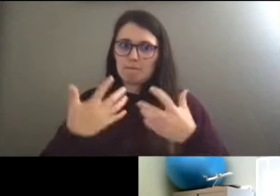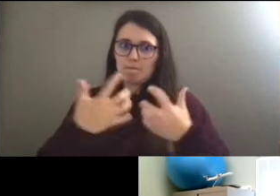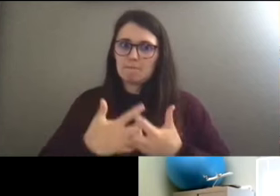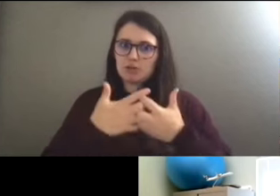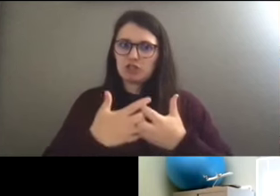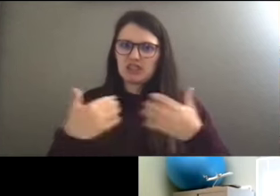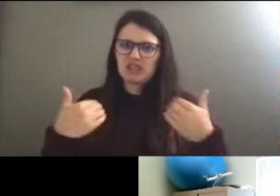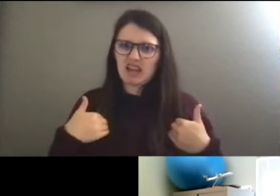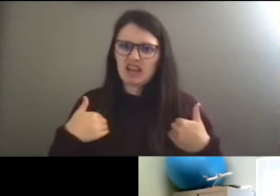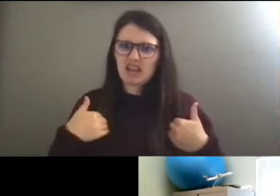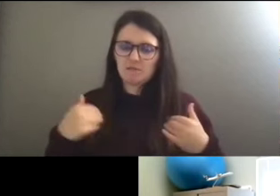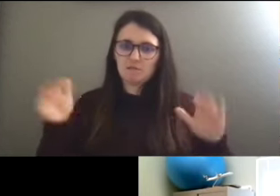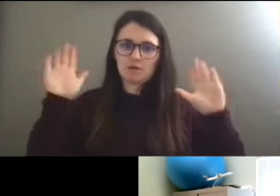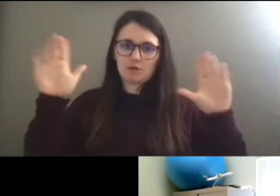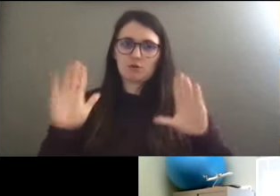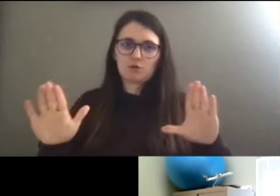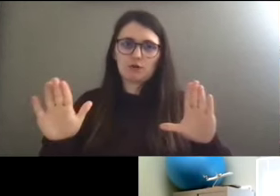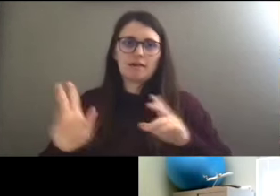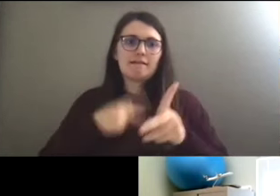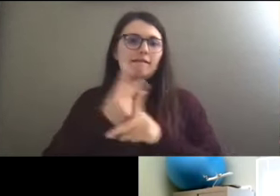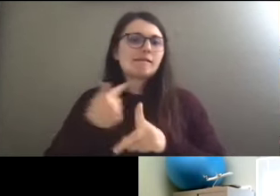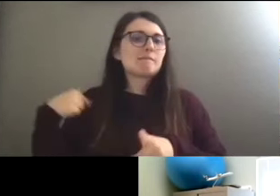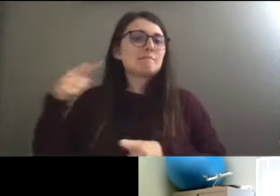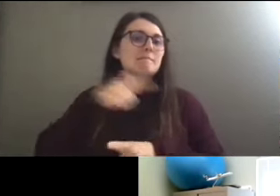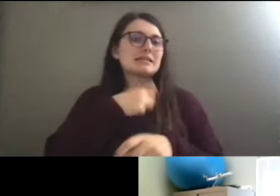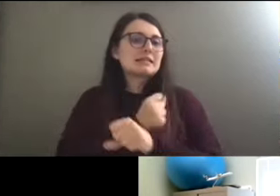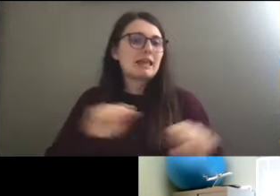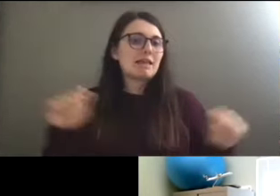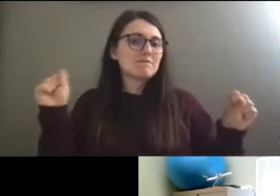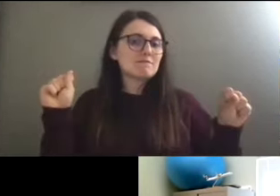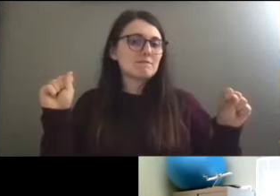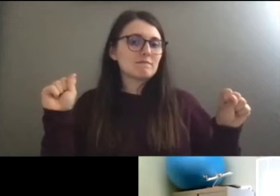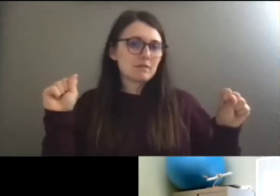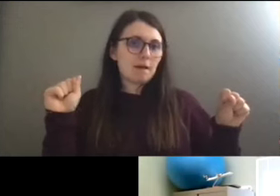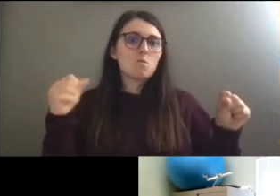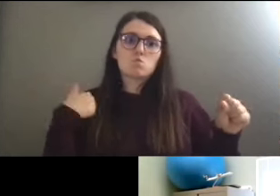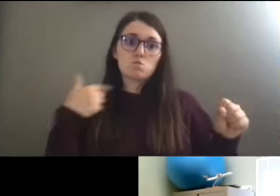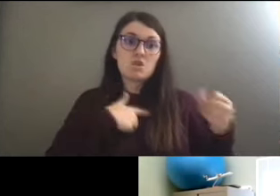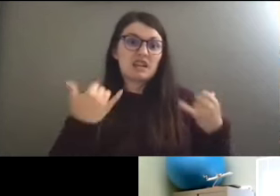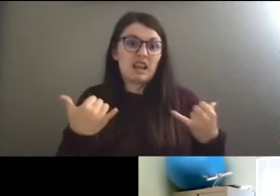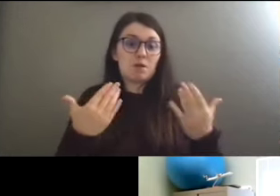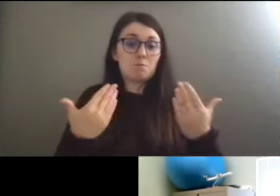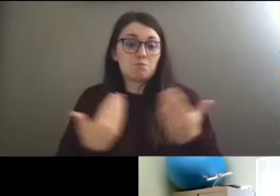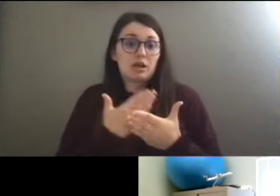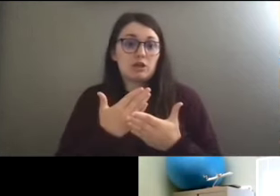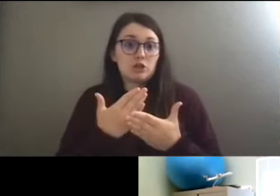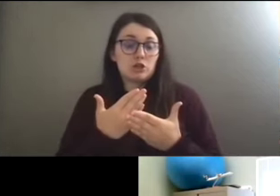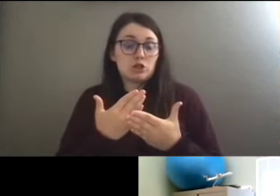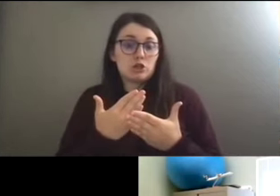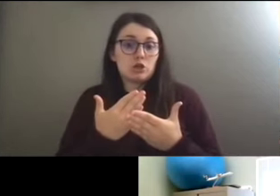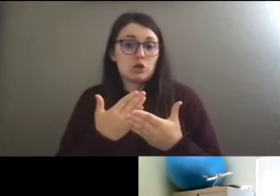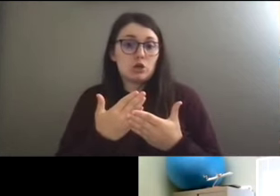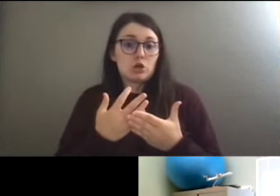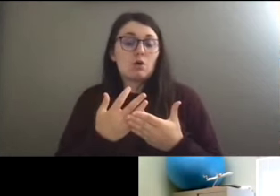they use are, are great at keeping us safe. Good question. We actually just got all brand new upgraded machines. So they're all the latest